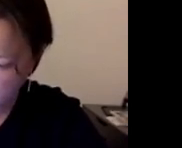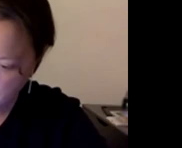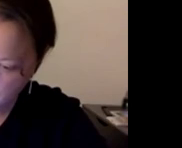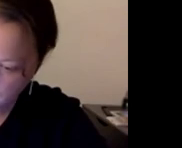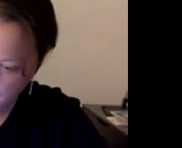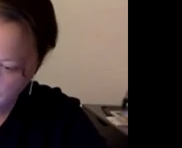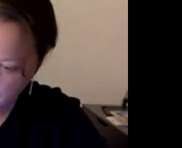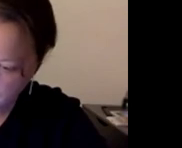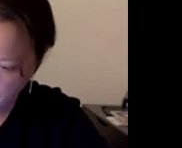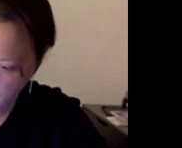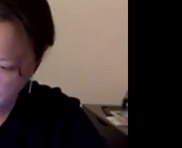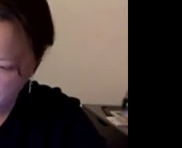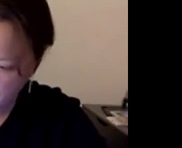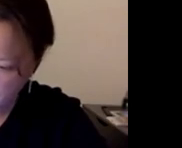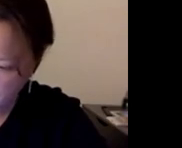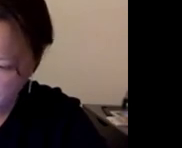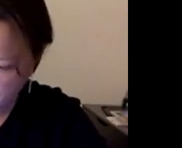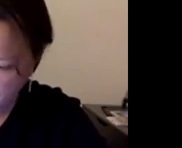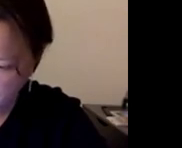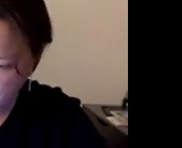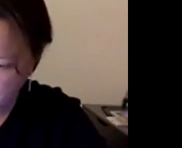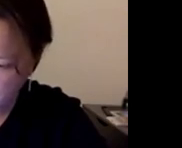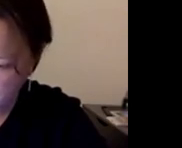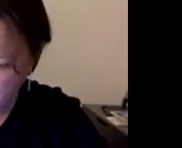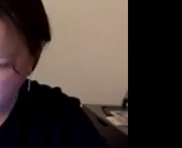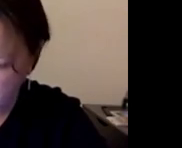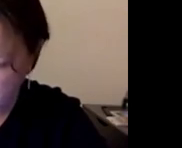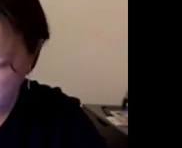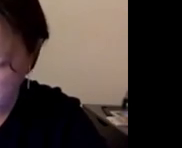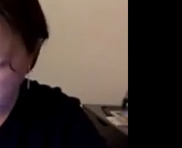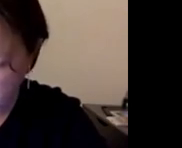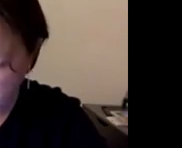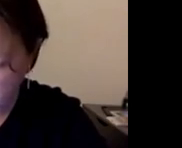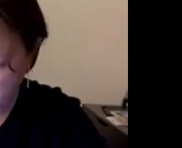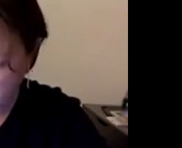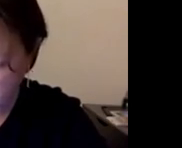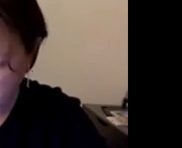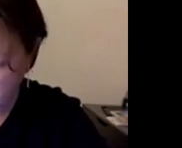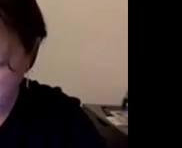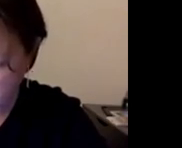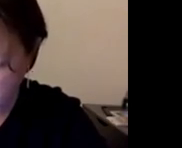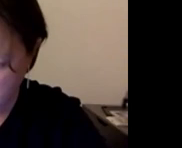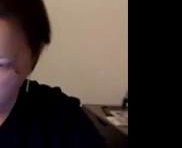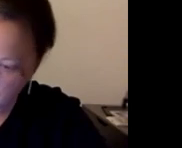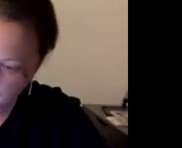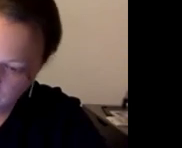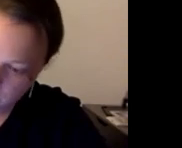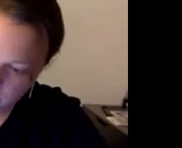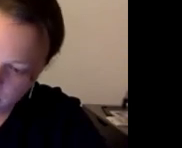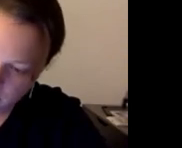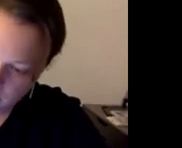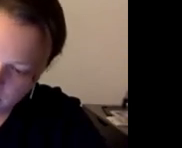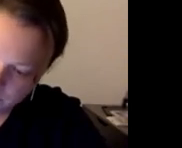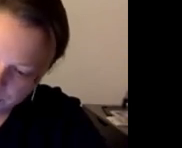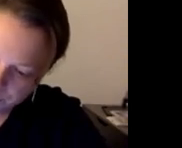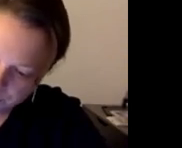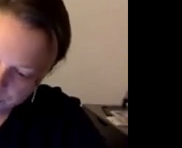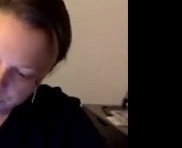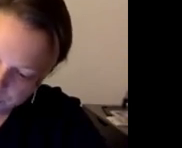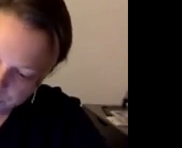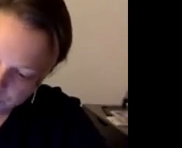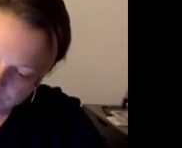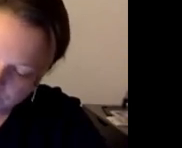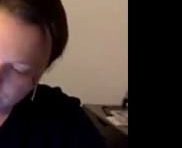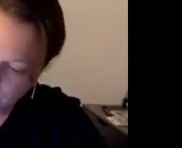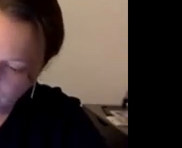Felix's work, both for the artists, but I think also for viewers. And specifically about whether this viral strategy that Joshua refers to